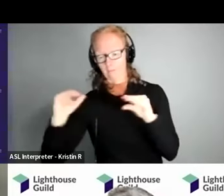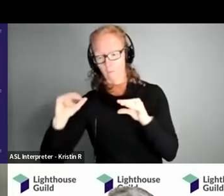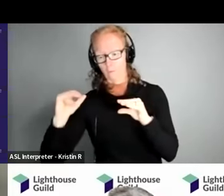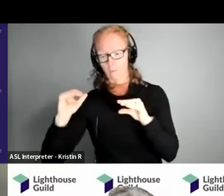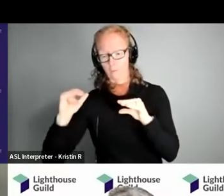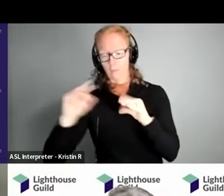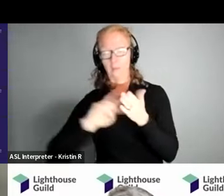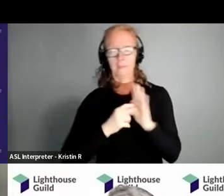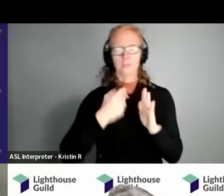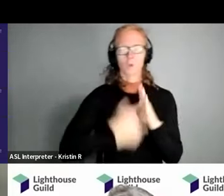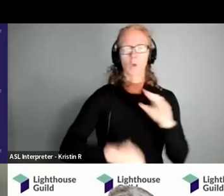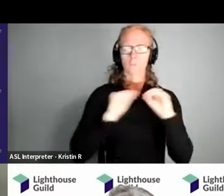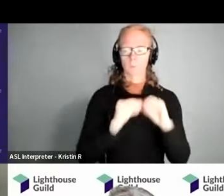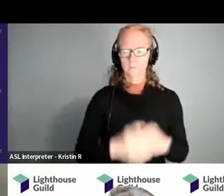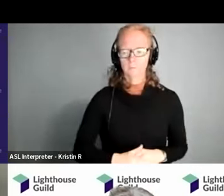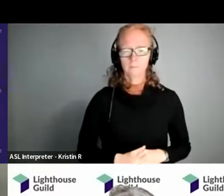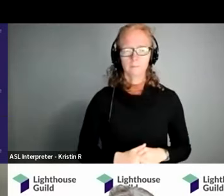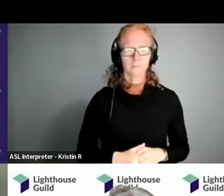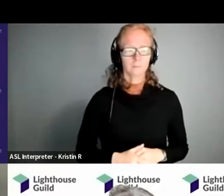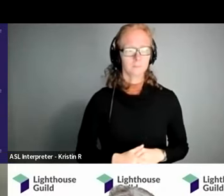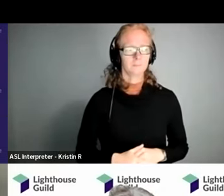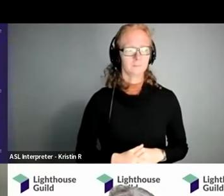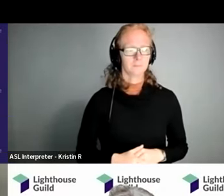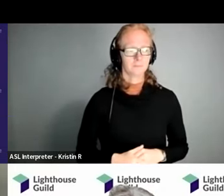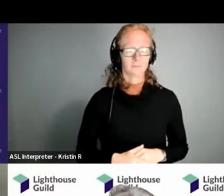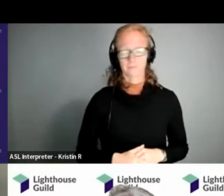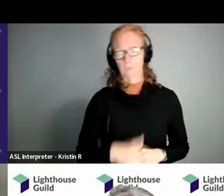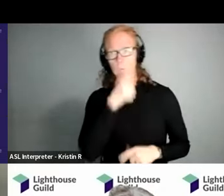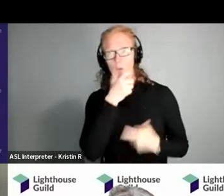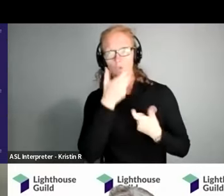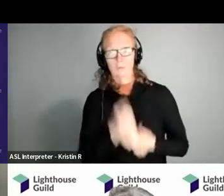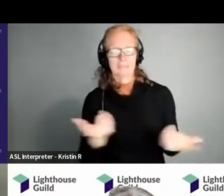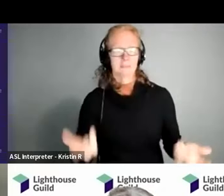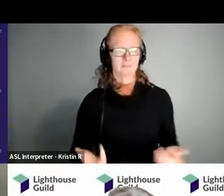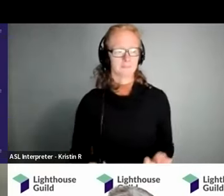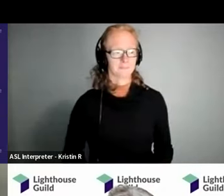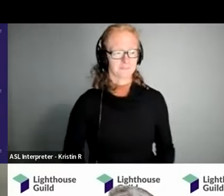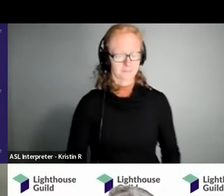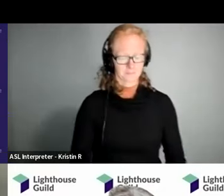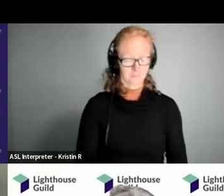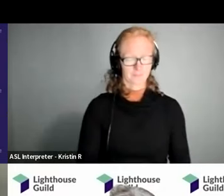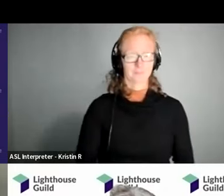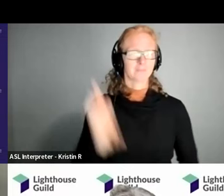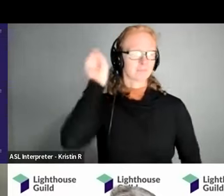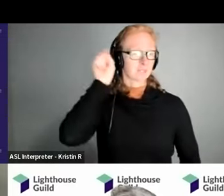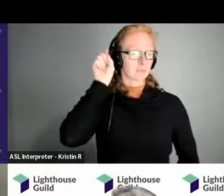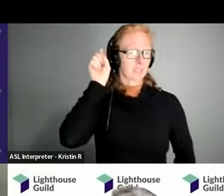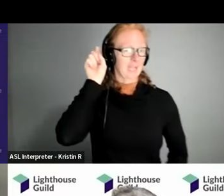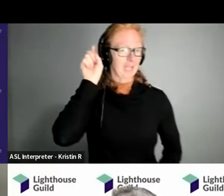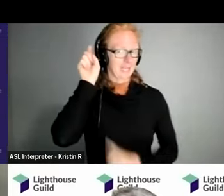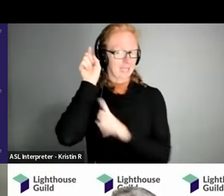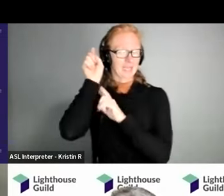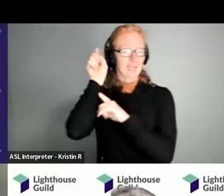higher the cost that will be um so who to trust you know often i say hearing aids are only as good as the person who